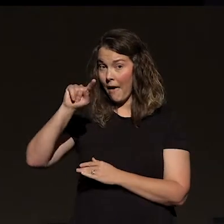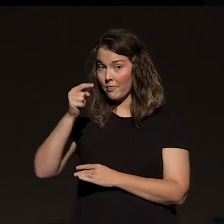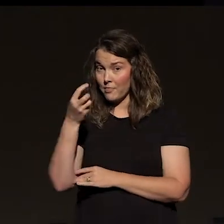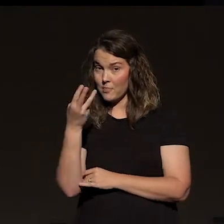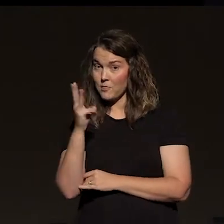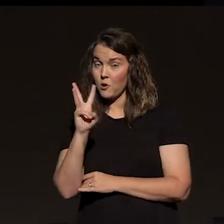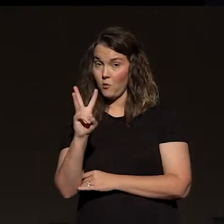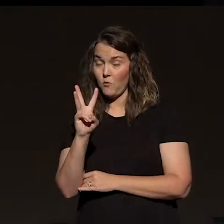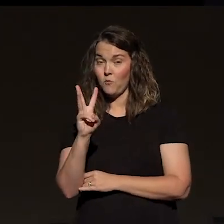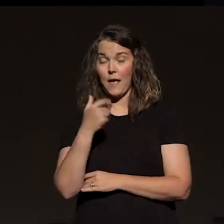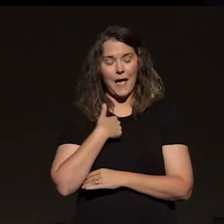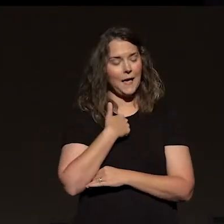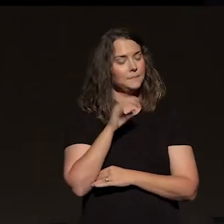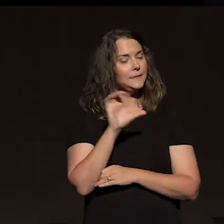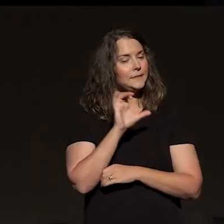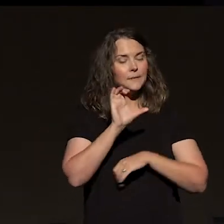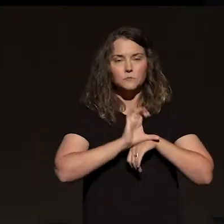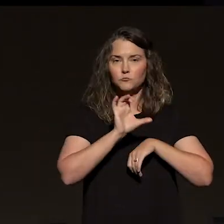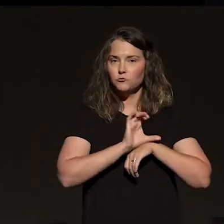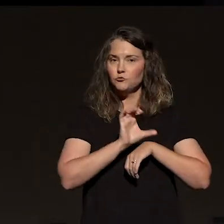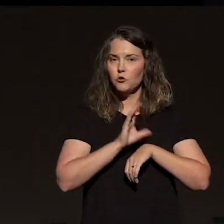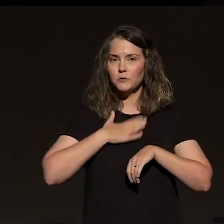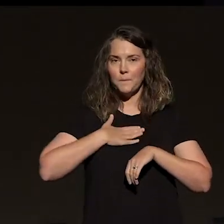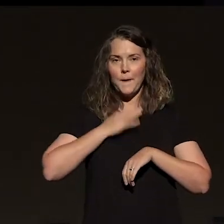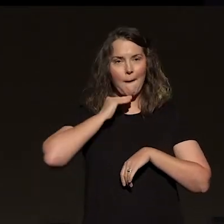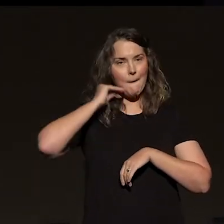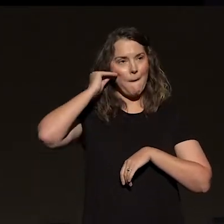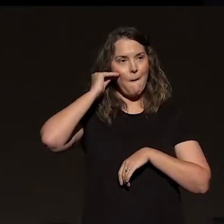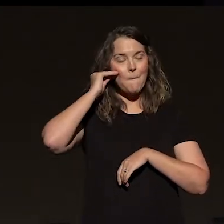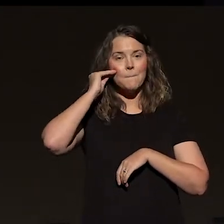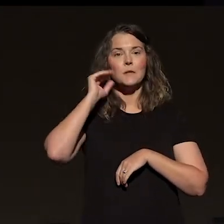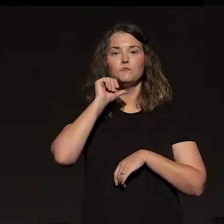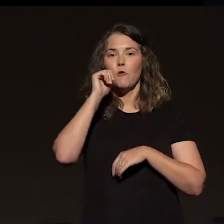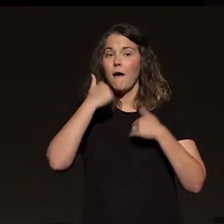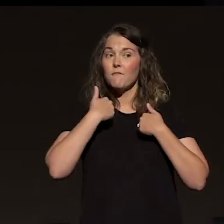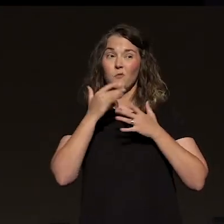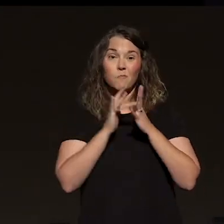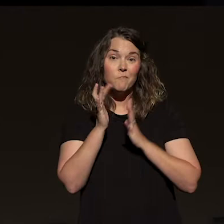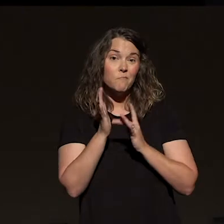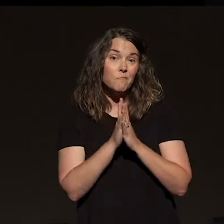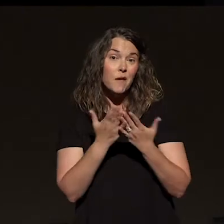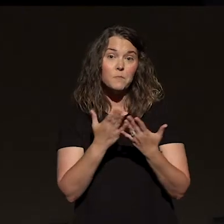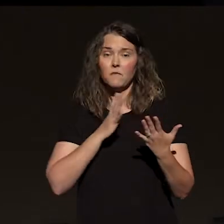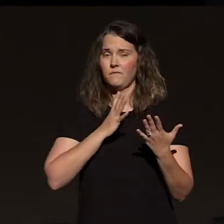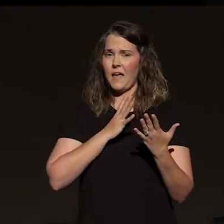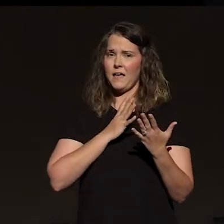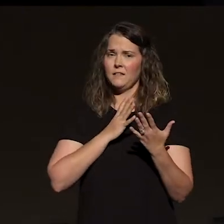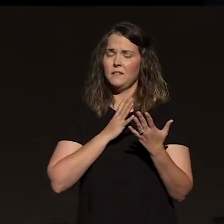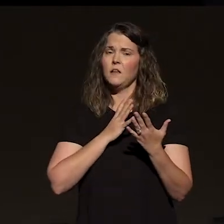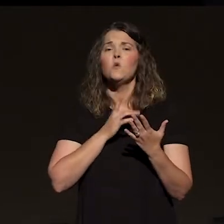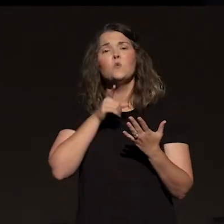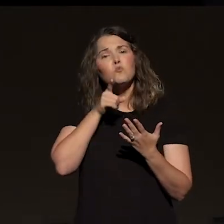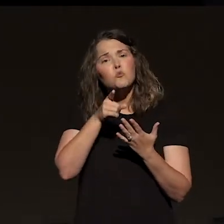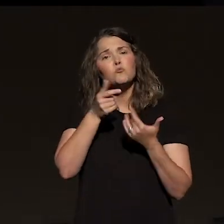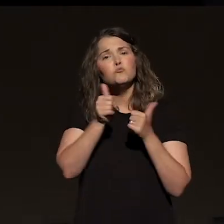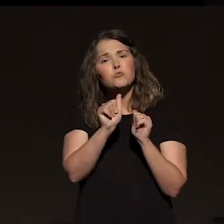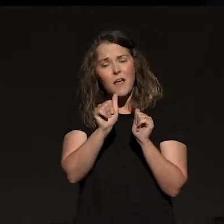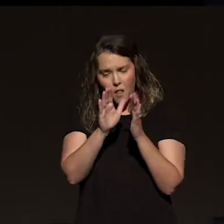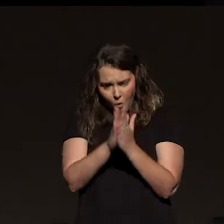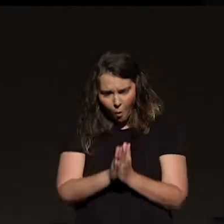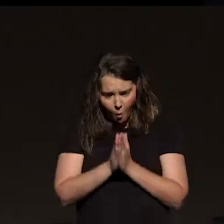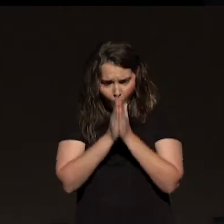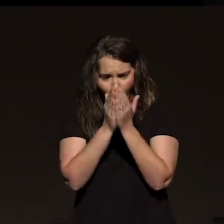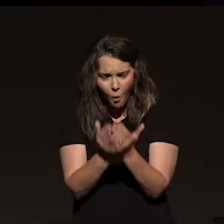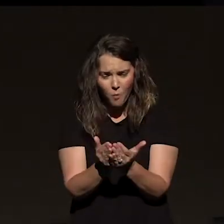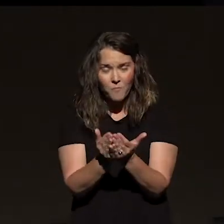Look, I'm doing church like you're doing church. I know a lot of people don't have their Bible, but I'm asking you, would you get a Bible? Make it your practice to open the